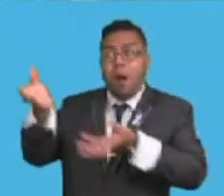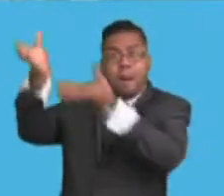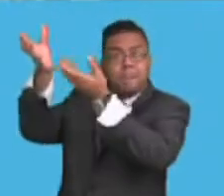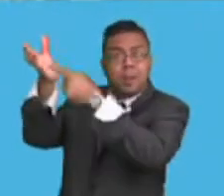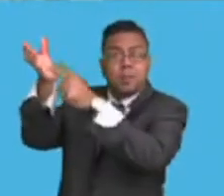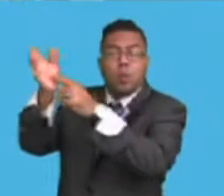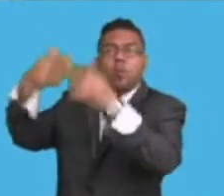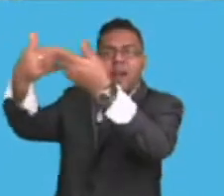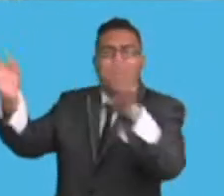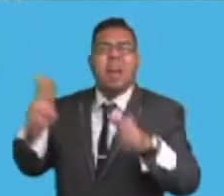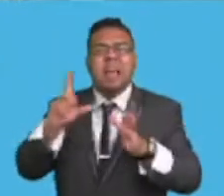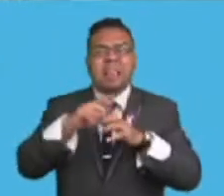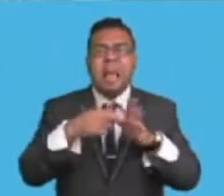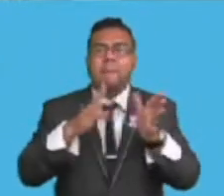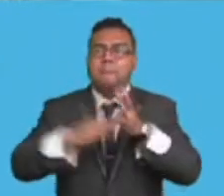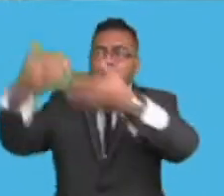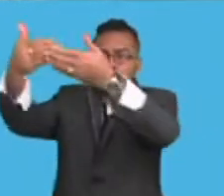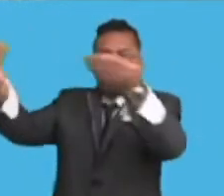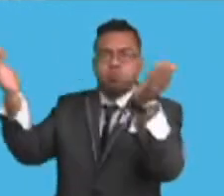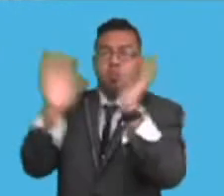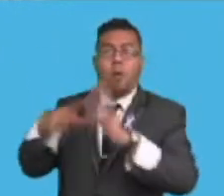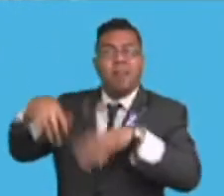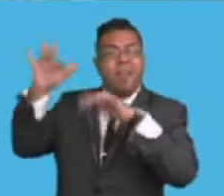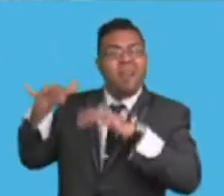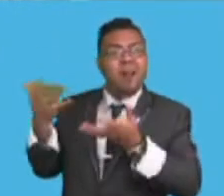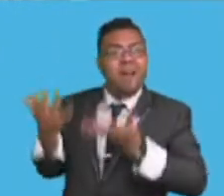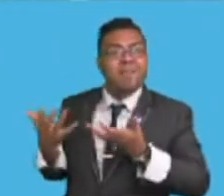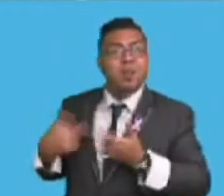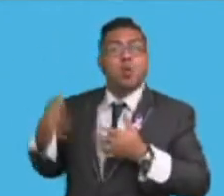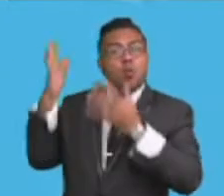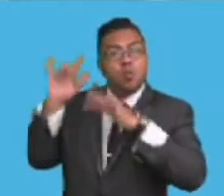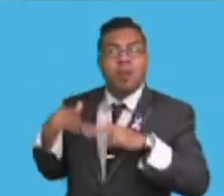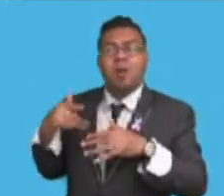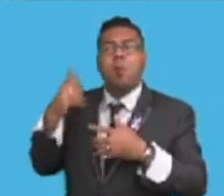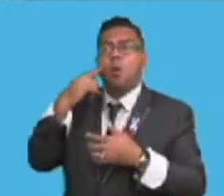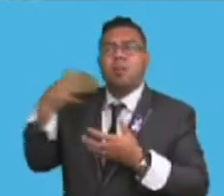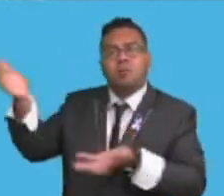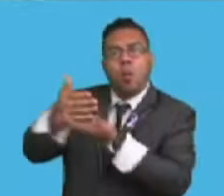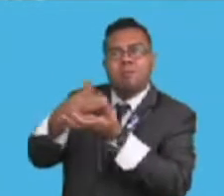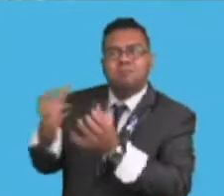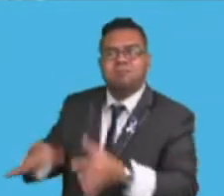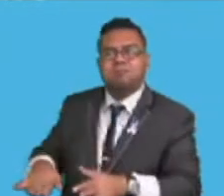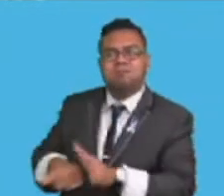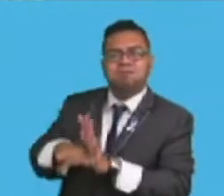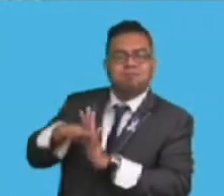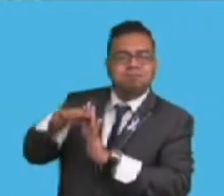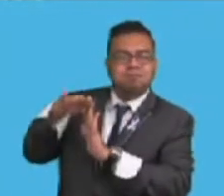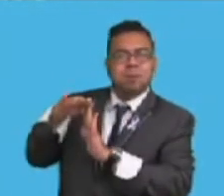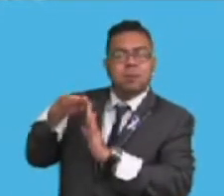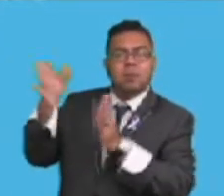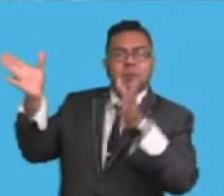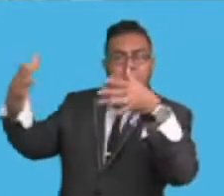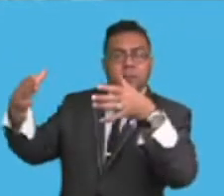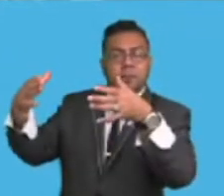construct a dam there. So, when there's a major rainfall, the water collects in the dam and that kind of slows down the initial